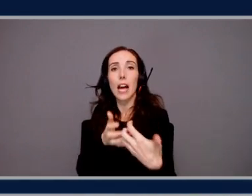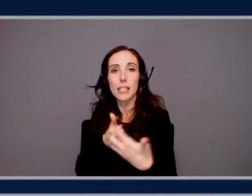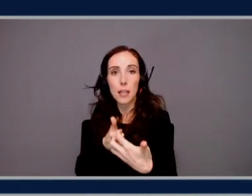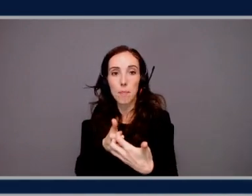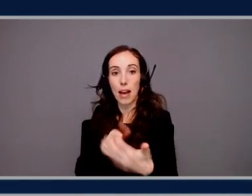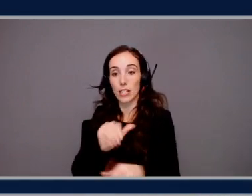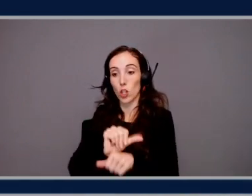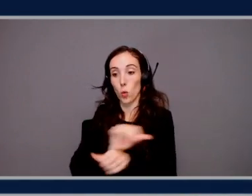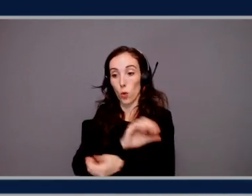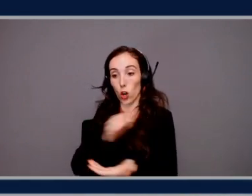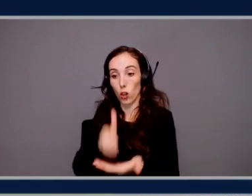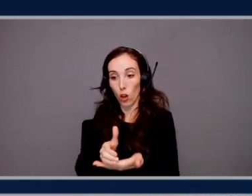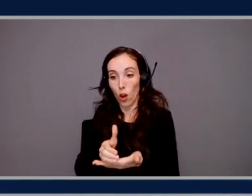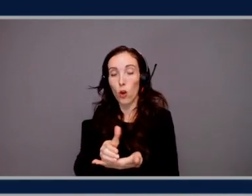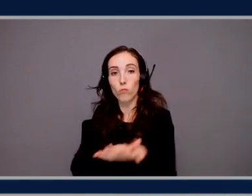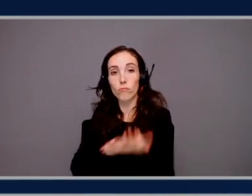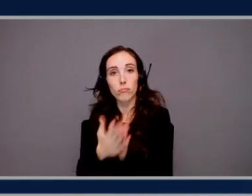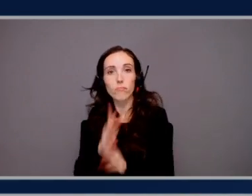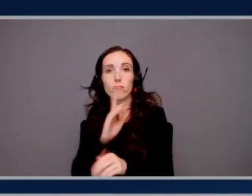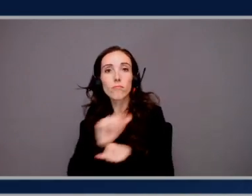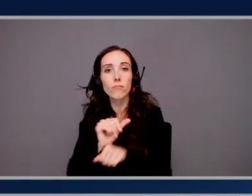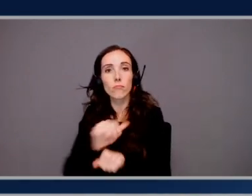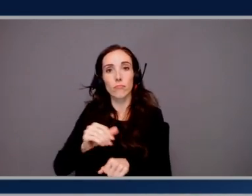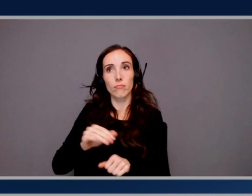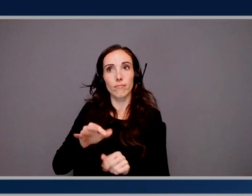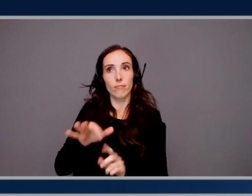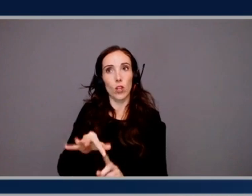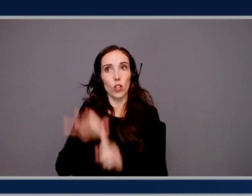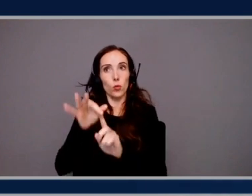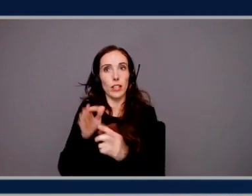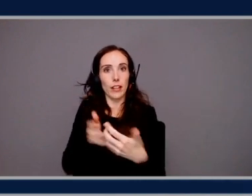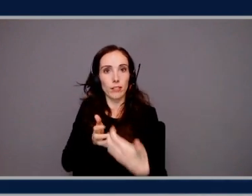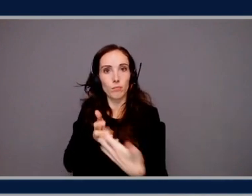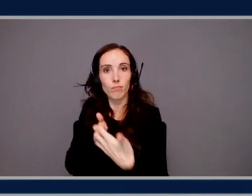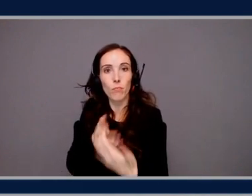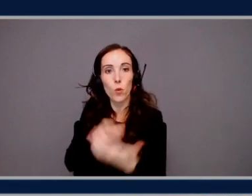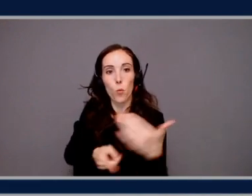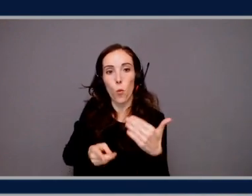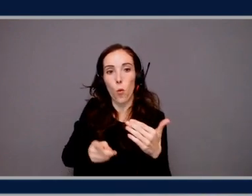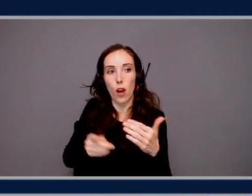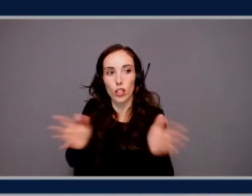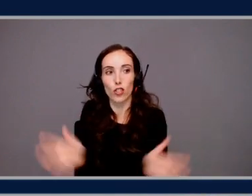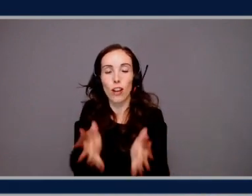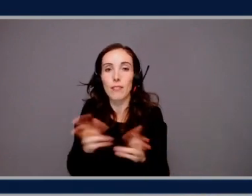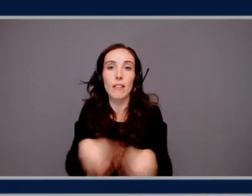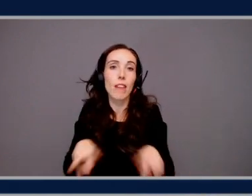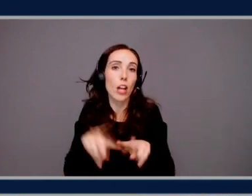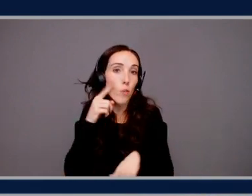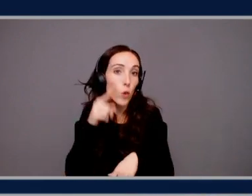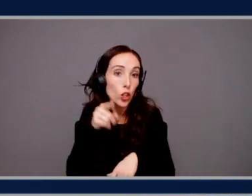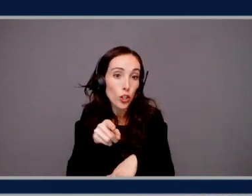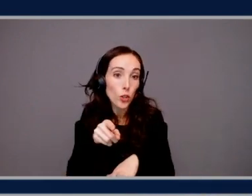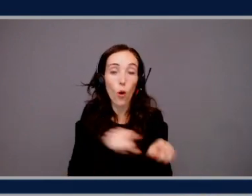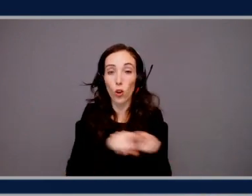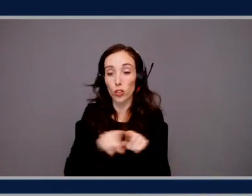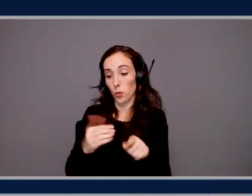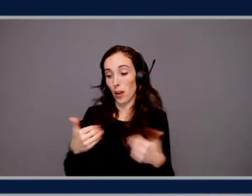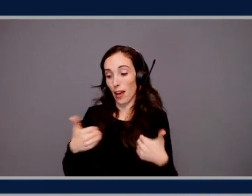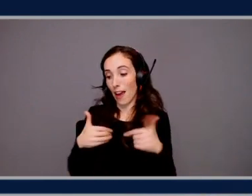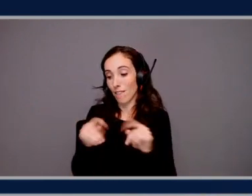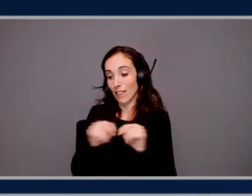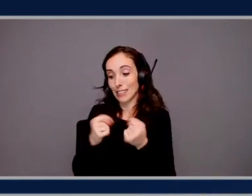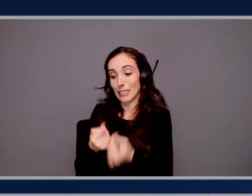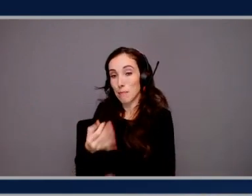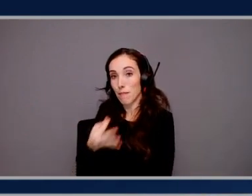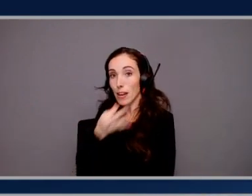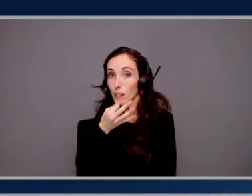unique and specific to what drives value for you. And you can do that really fast. And if you need help as well, we have a team of experts who can come in and